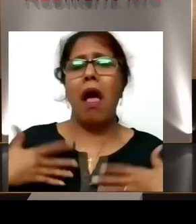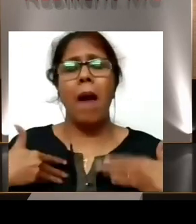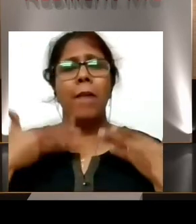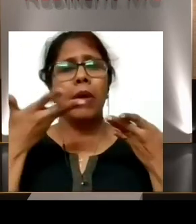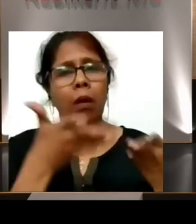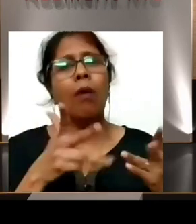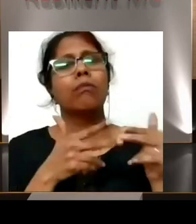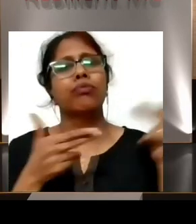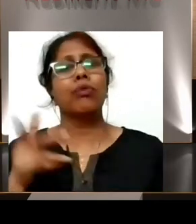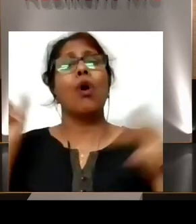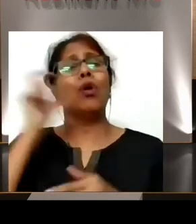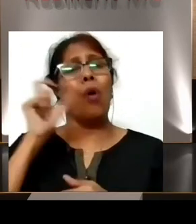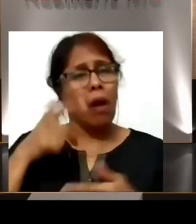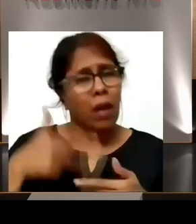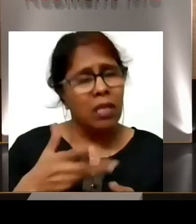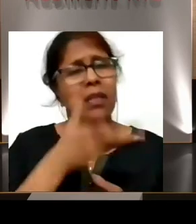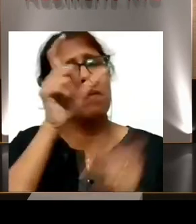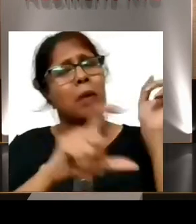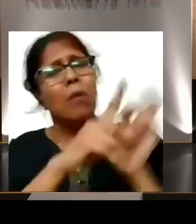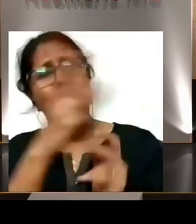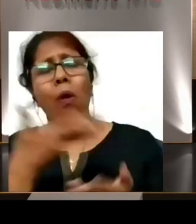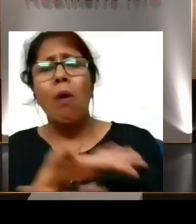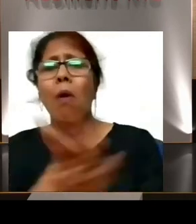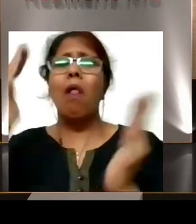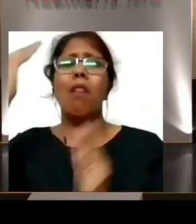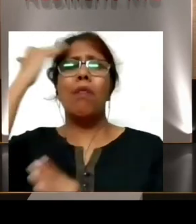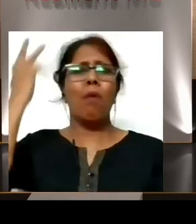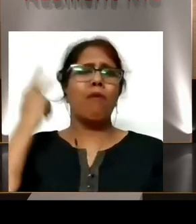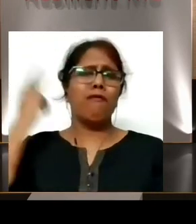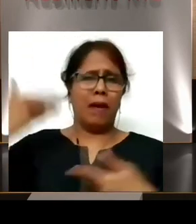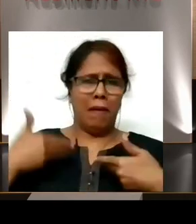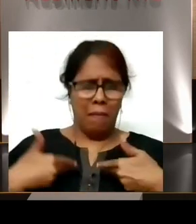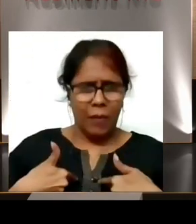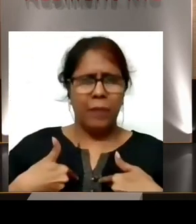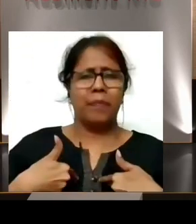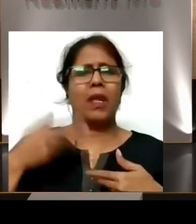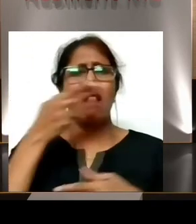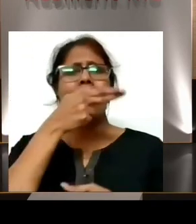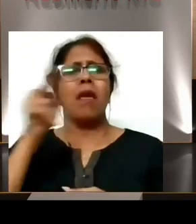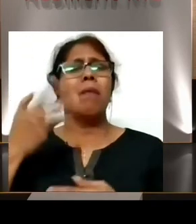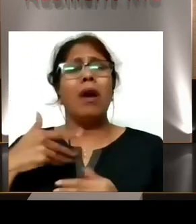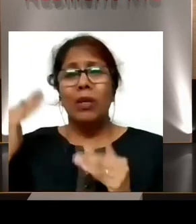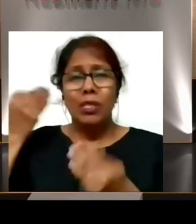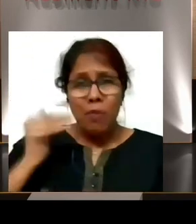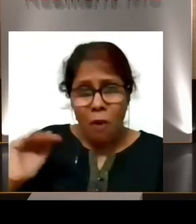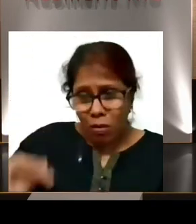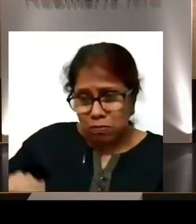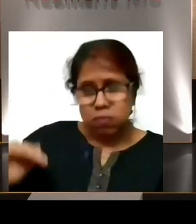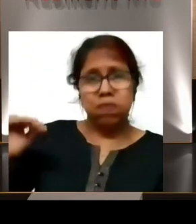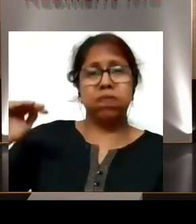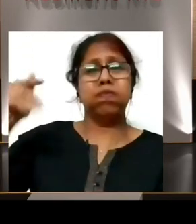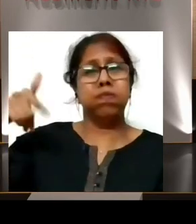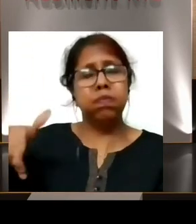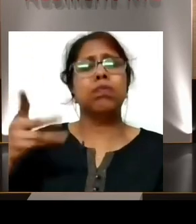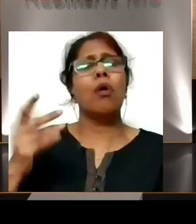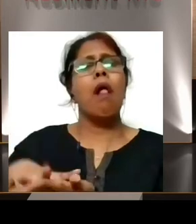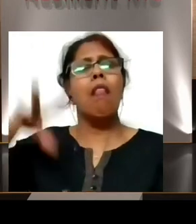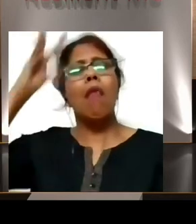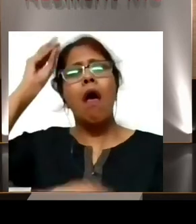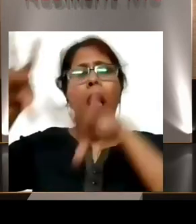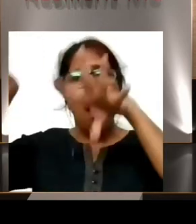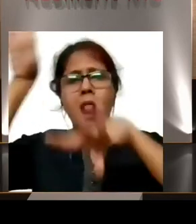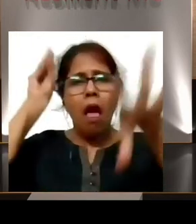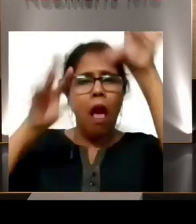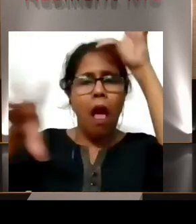college or even in my office. I started learning badminton when I was a child. So my parents actually, these are the people who